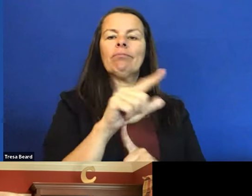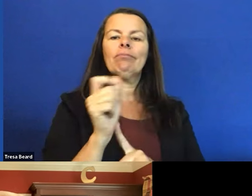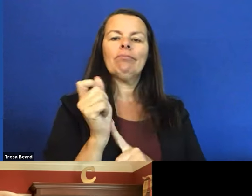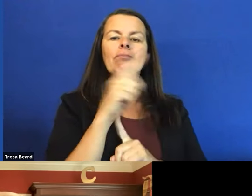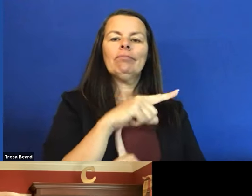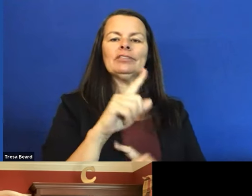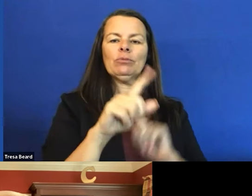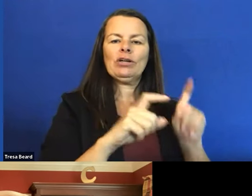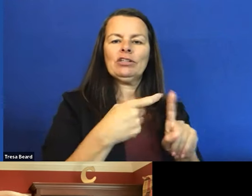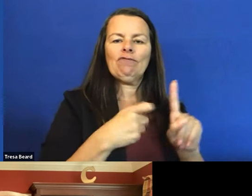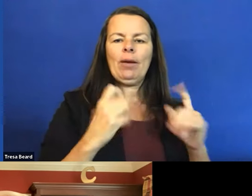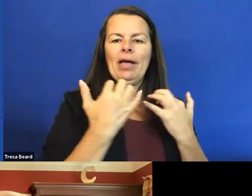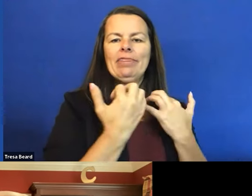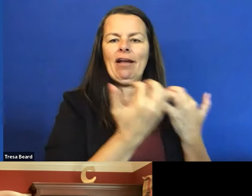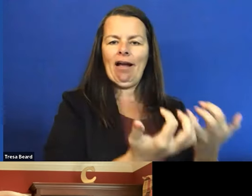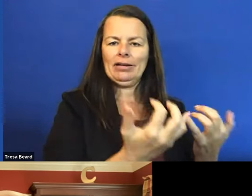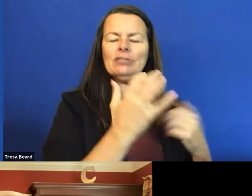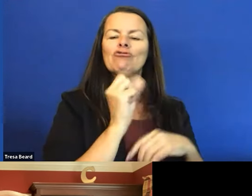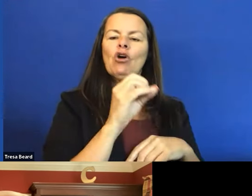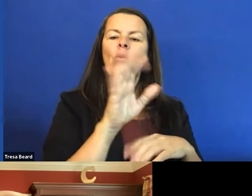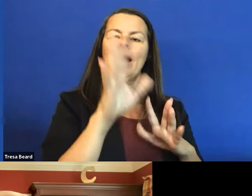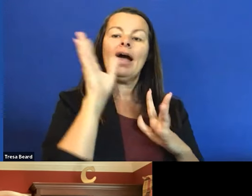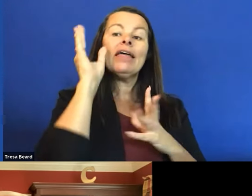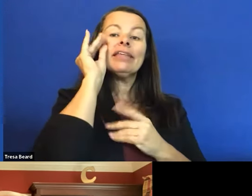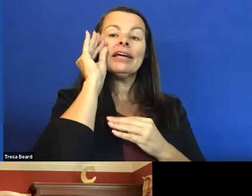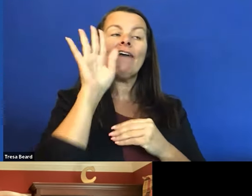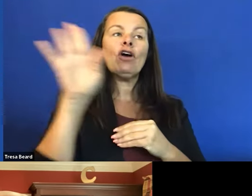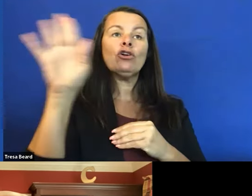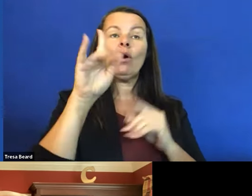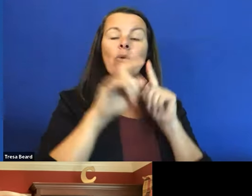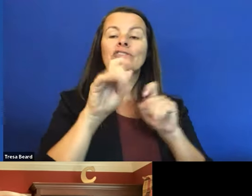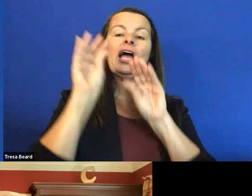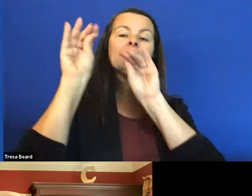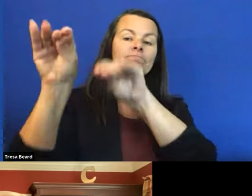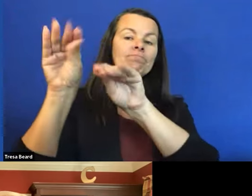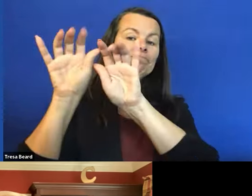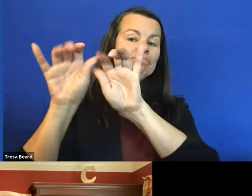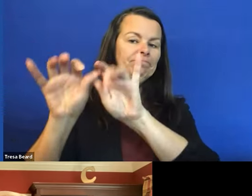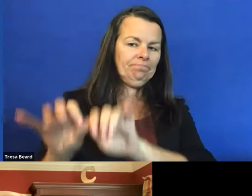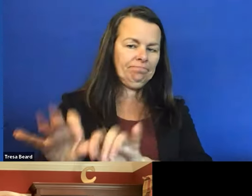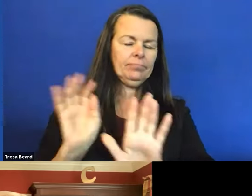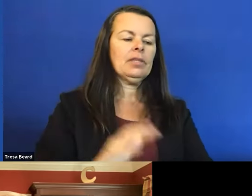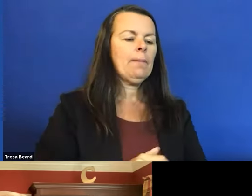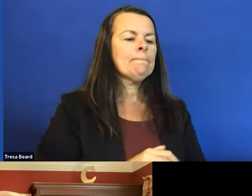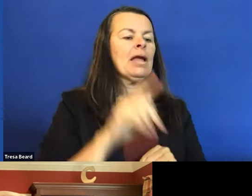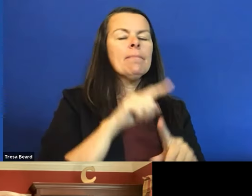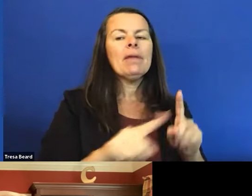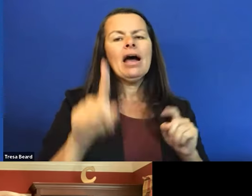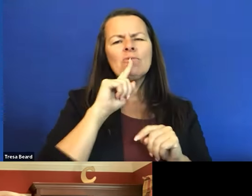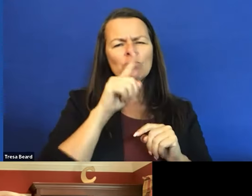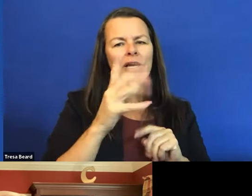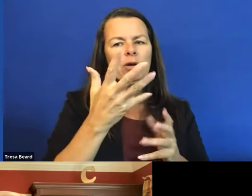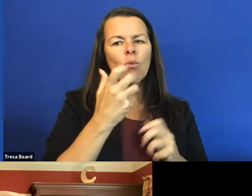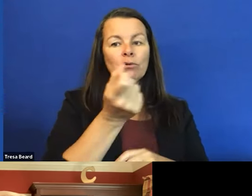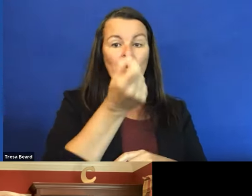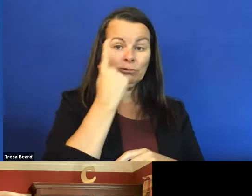So please, you know, think of think of your questions and place them in the chat. But I really, really want to understand